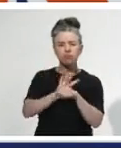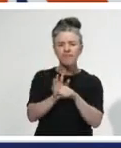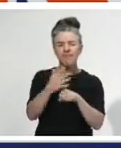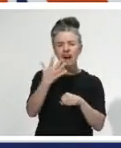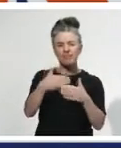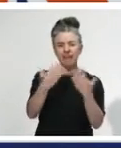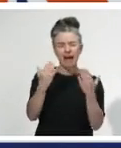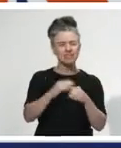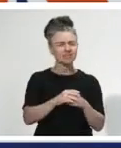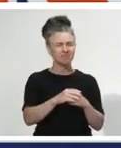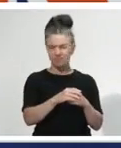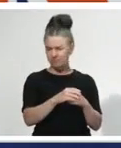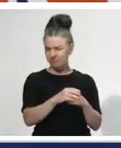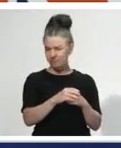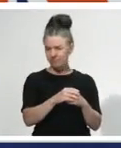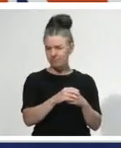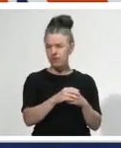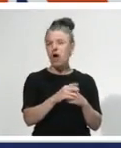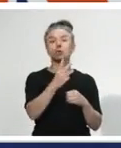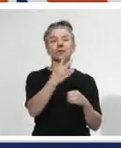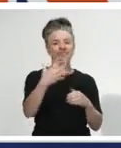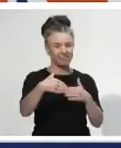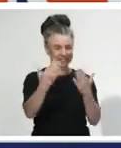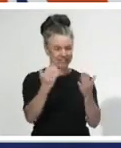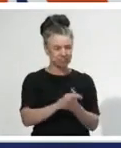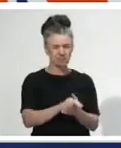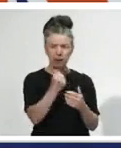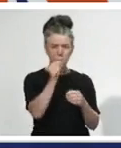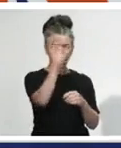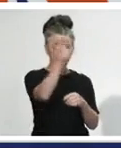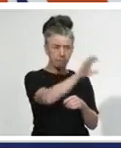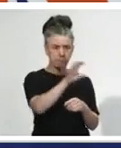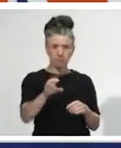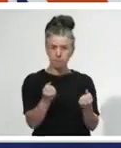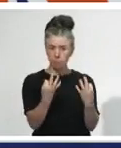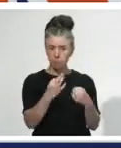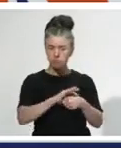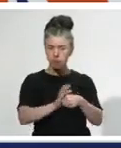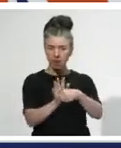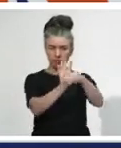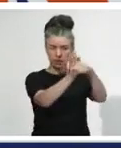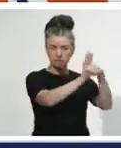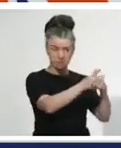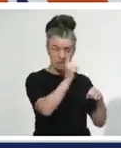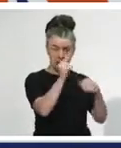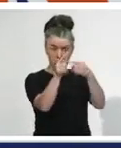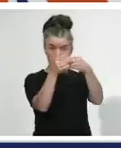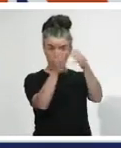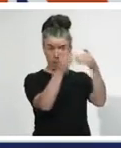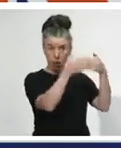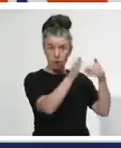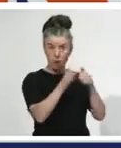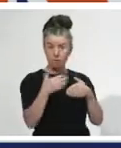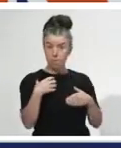in the Wairapa. And given these places are some of the most disadvantaged in New Zealand, do you think there is a case for opening up movement and the economy is sooner than other